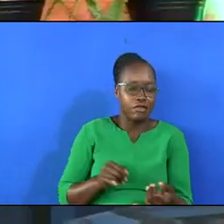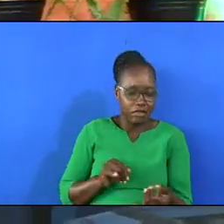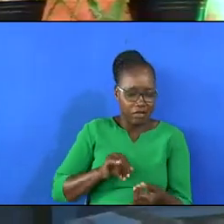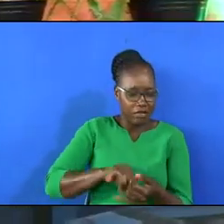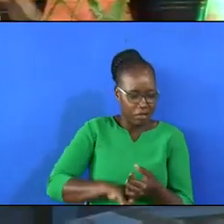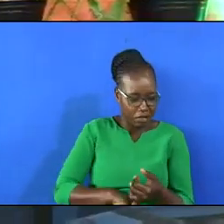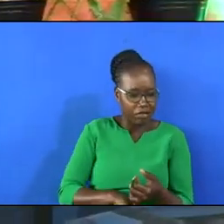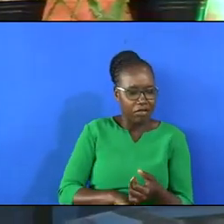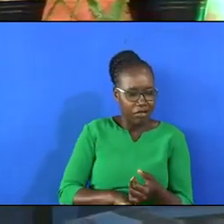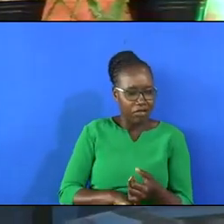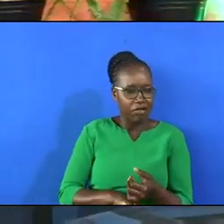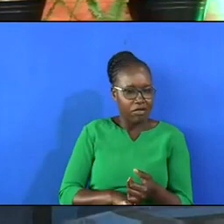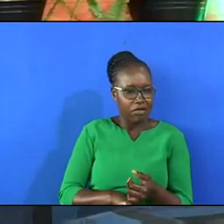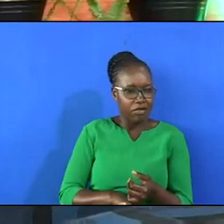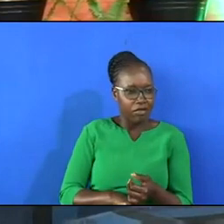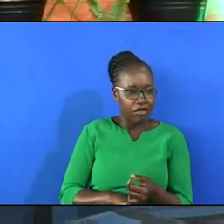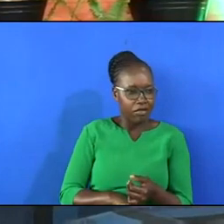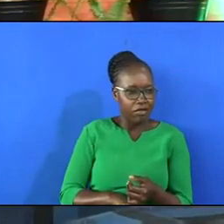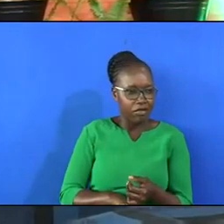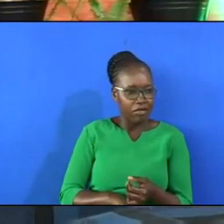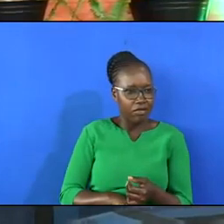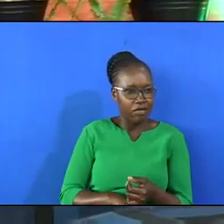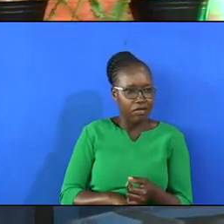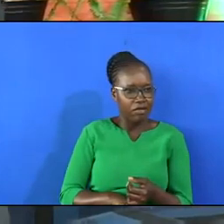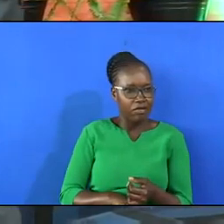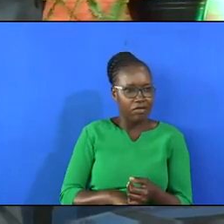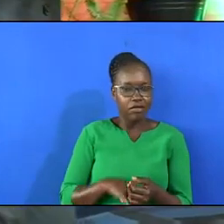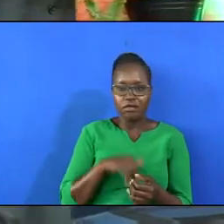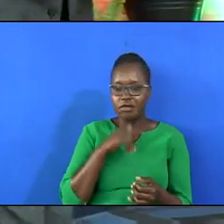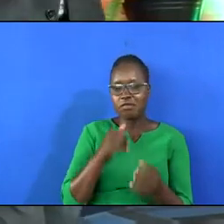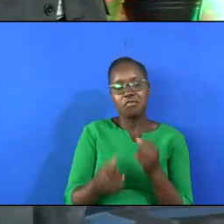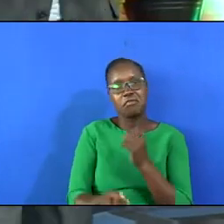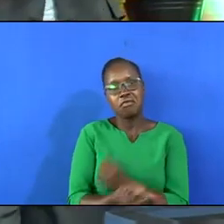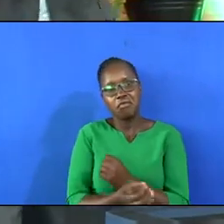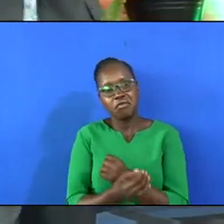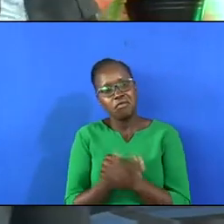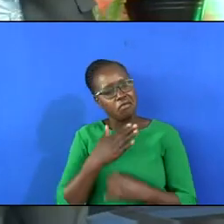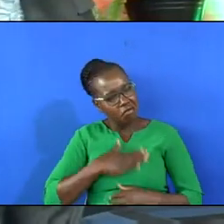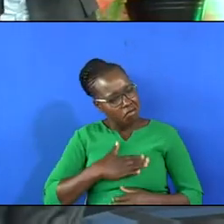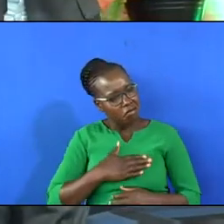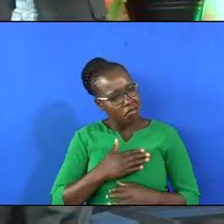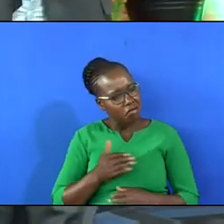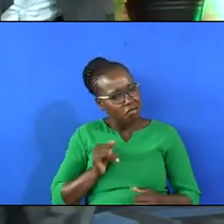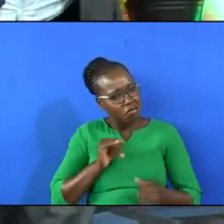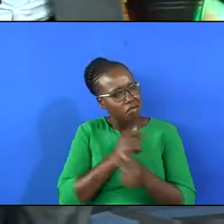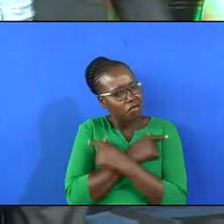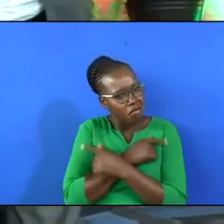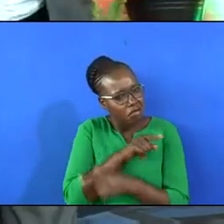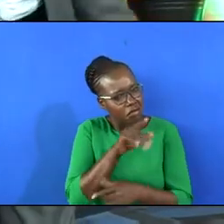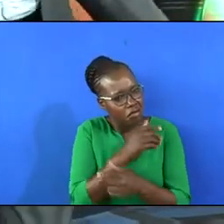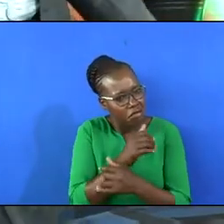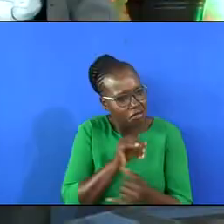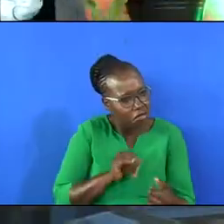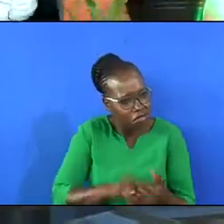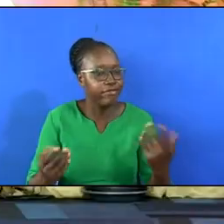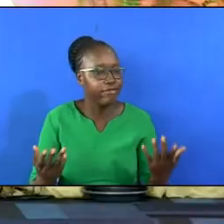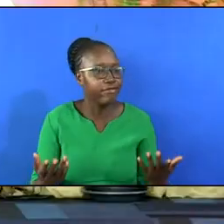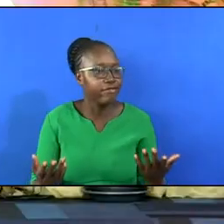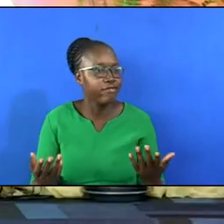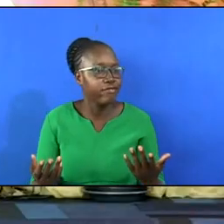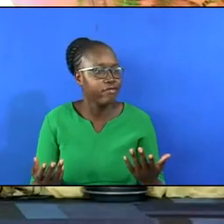that's what he's saying it's not an advice saying can you please love your wife it's nothing like that